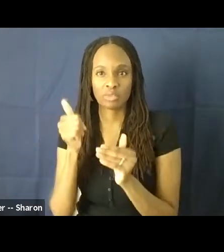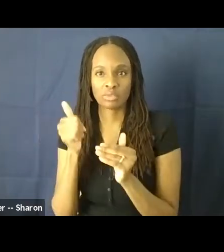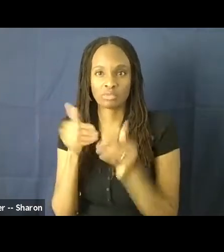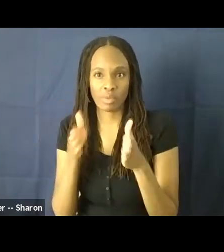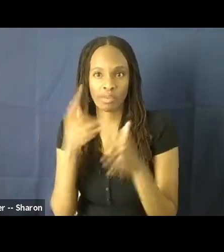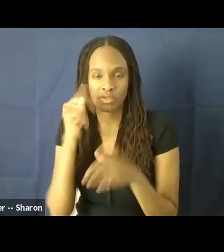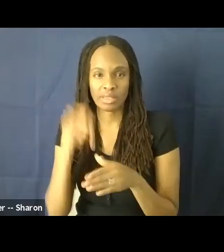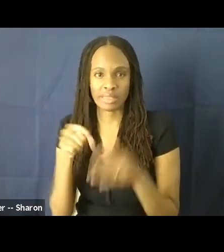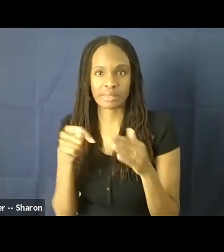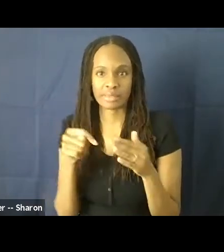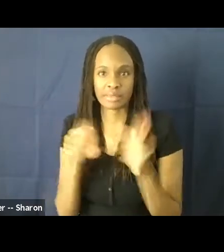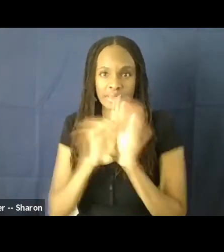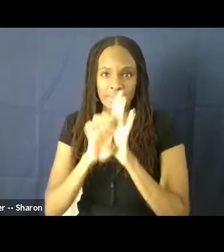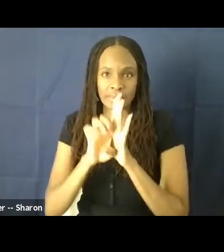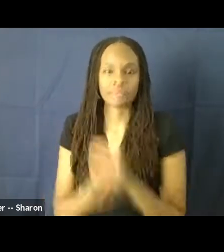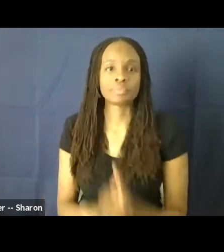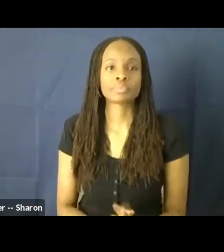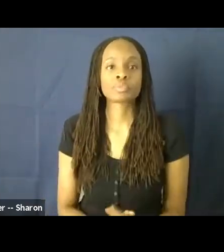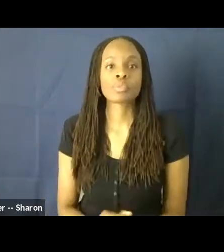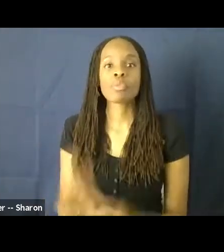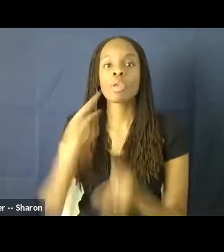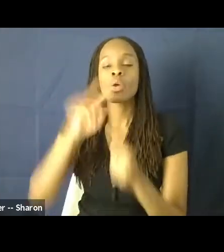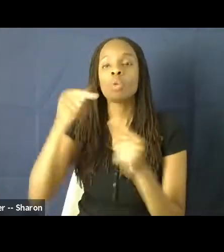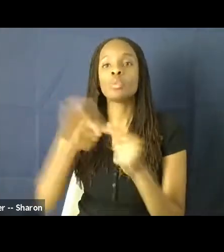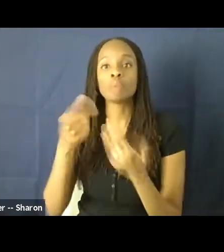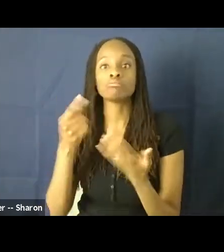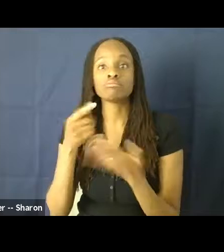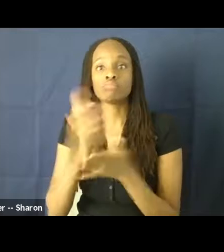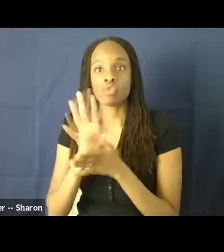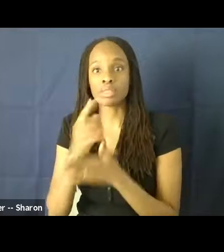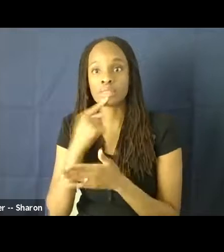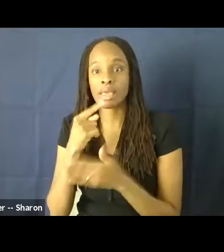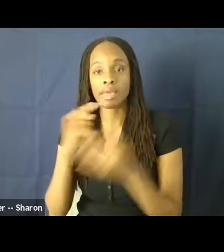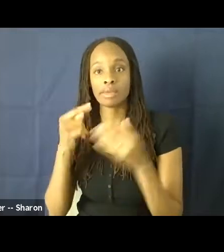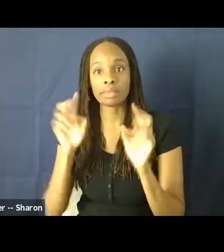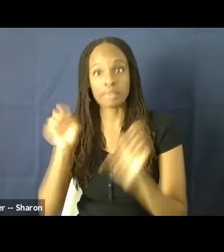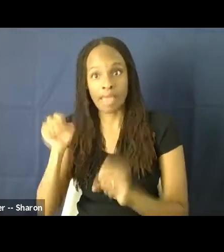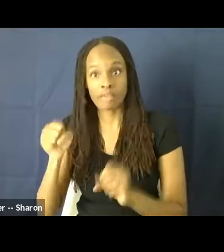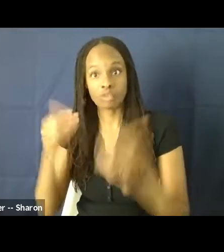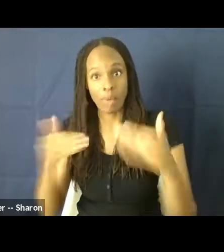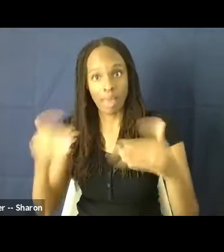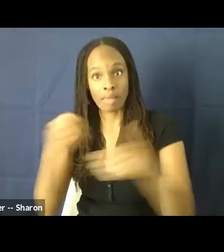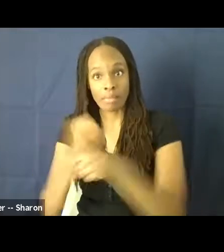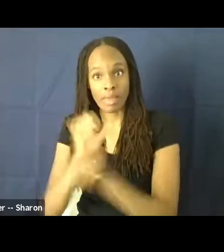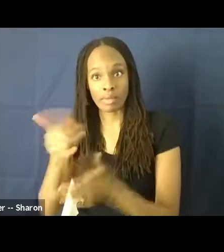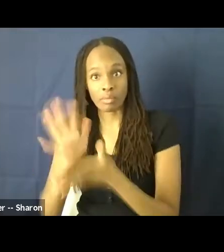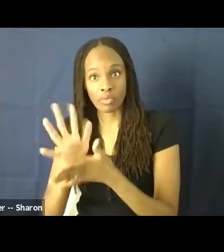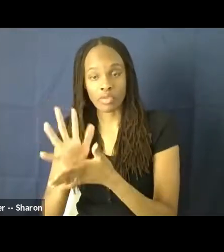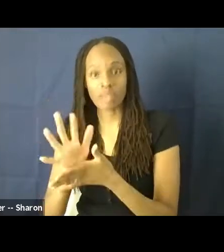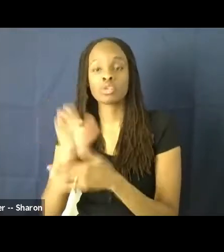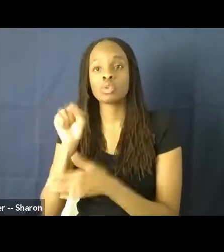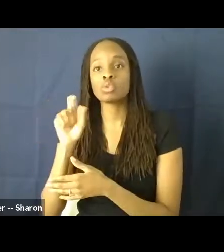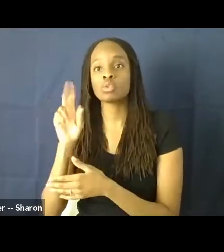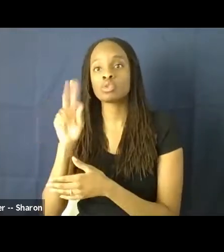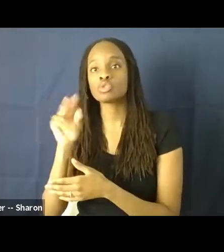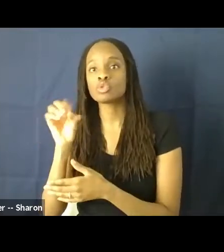So when movies are green lit, studios are often making safe bets, which means usually they'll give